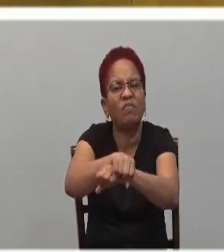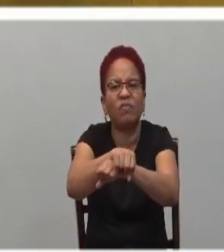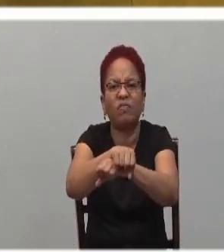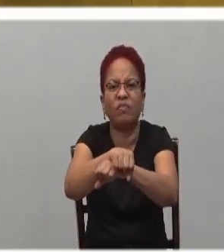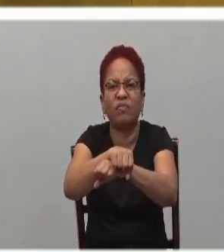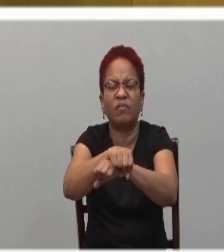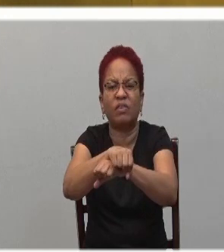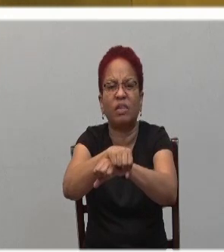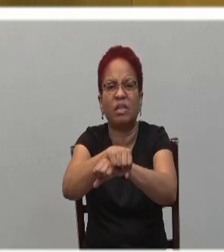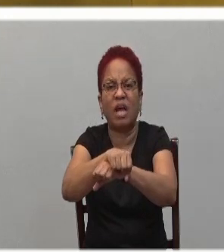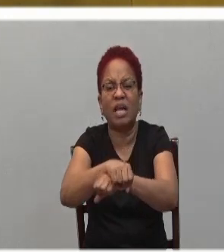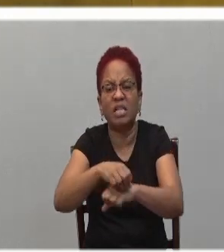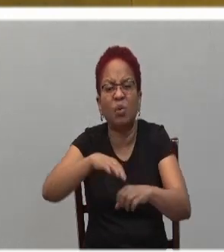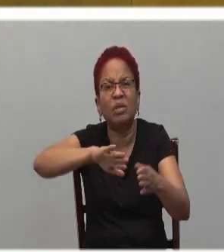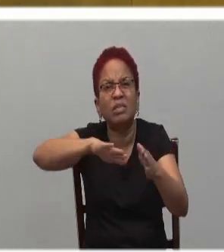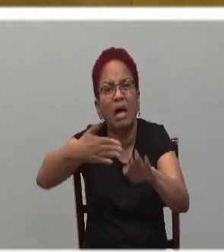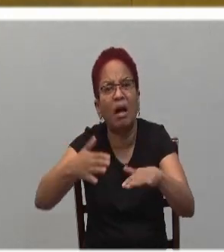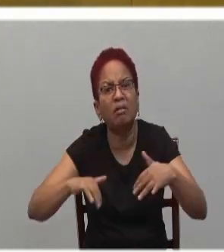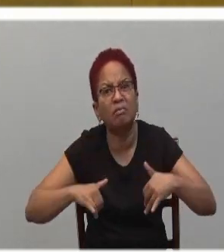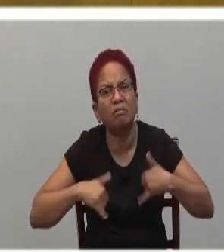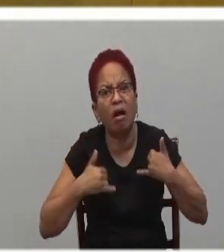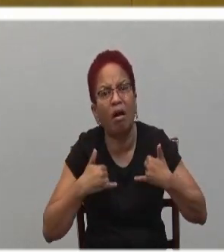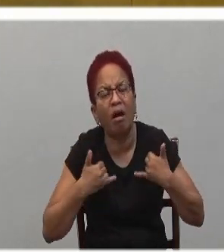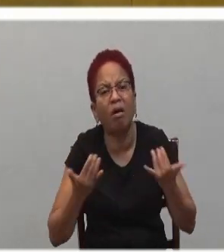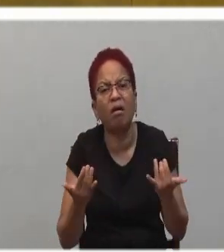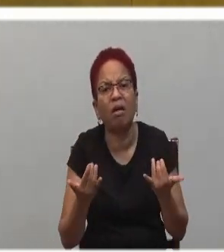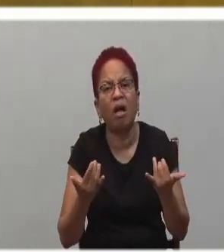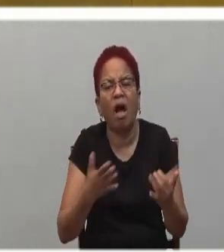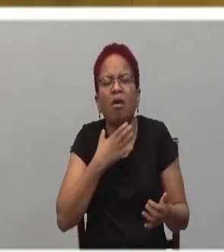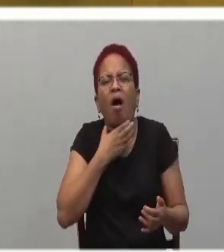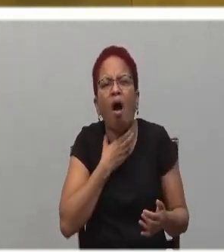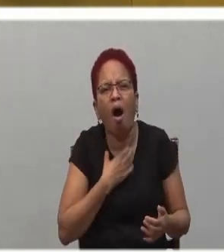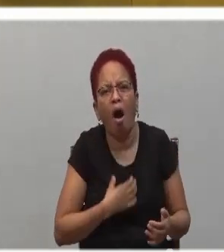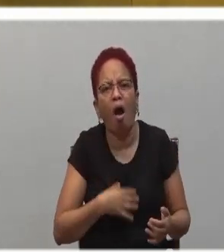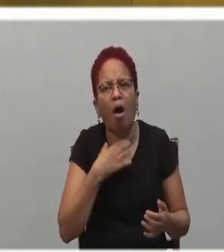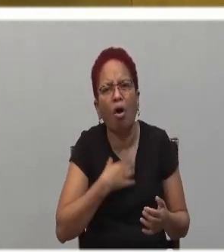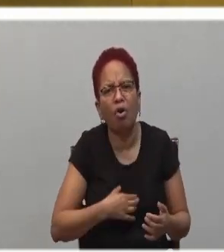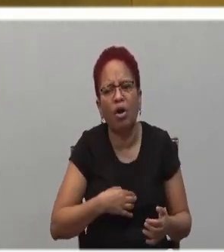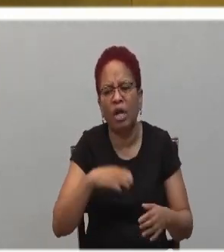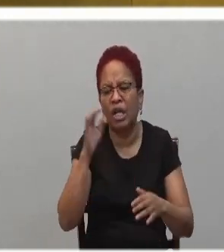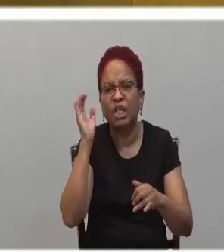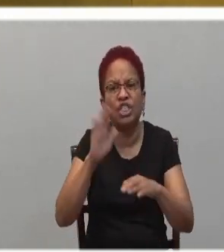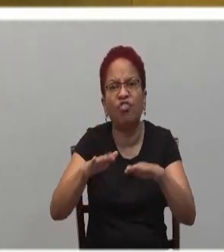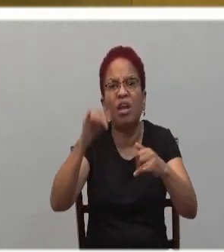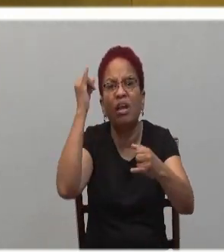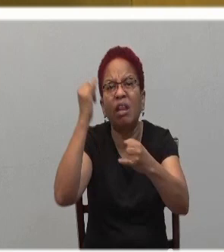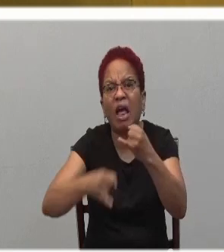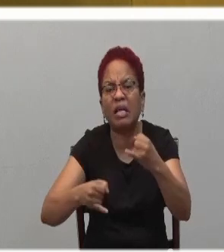their 16th birthday and during the times of famine children were the last to be fed.